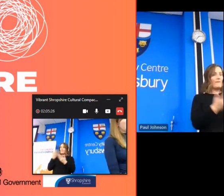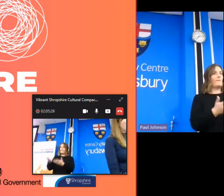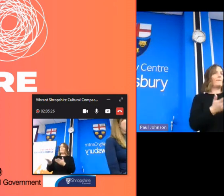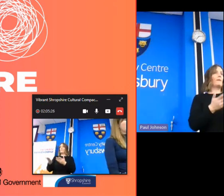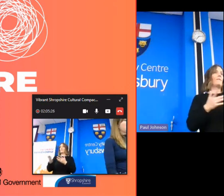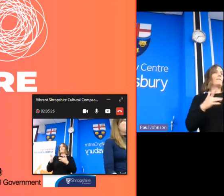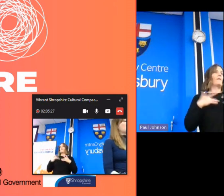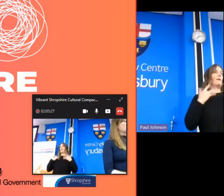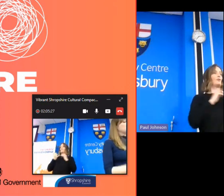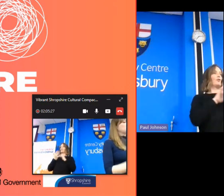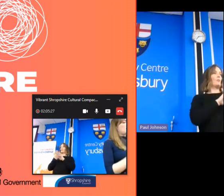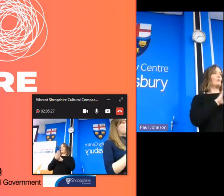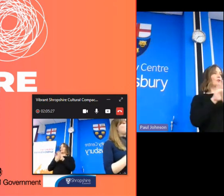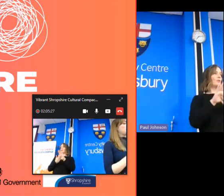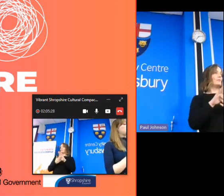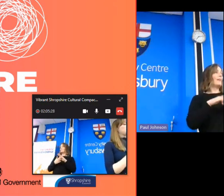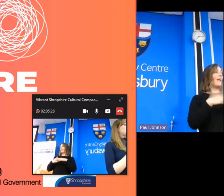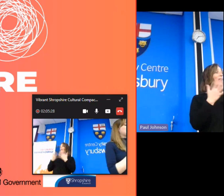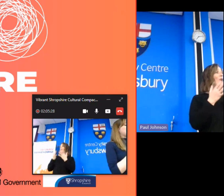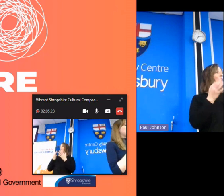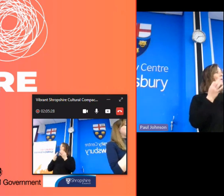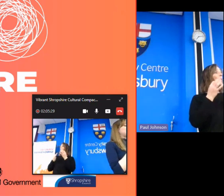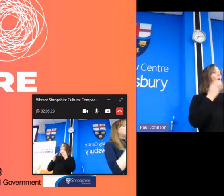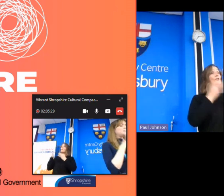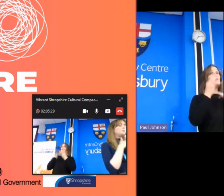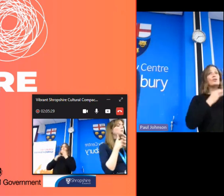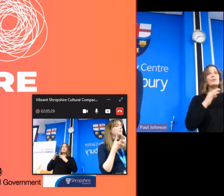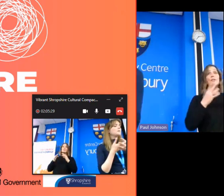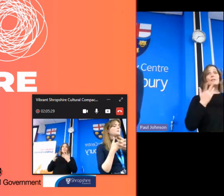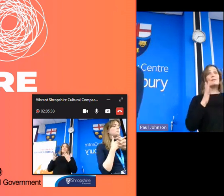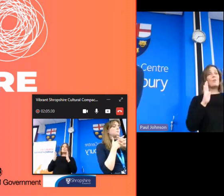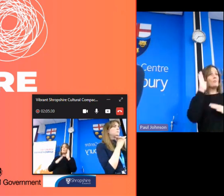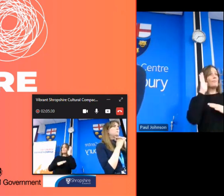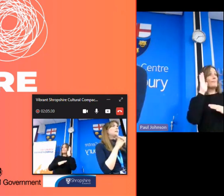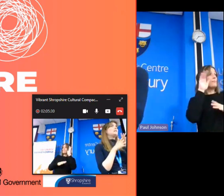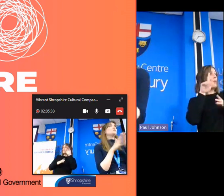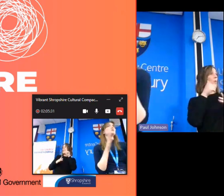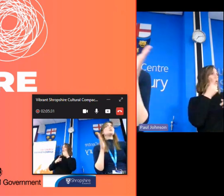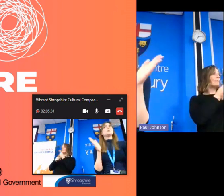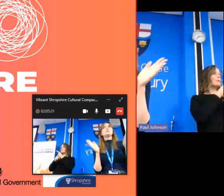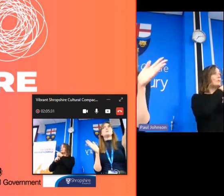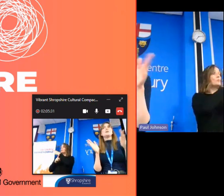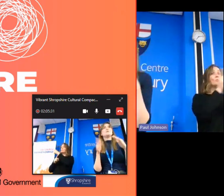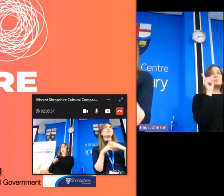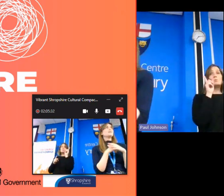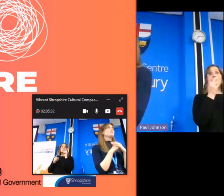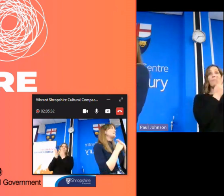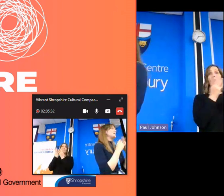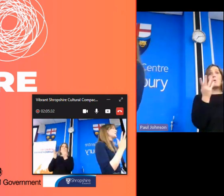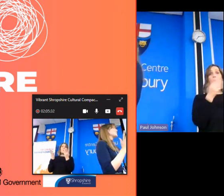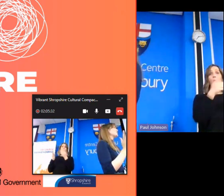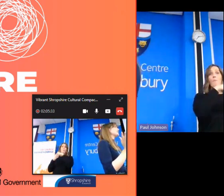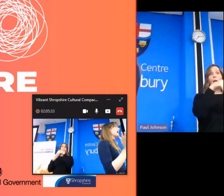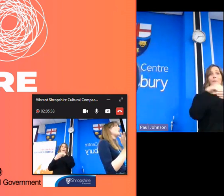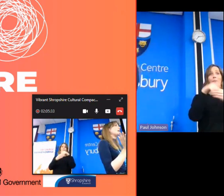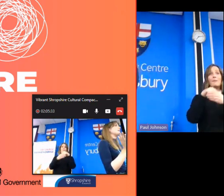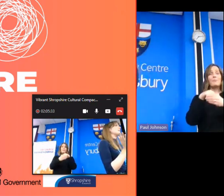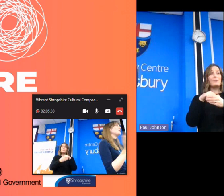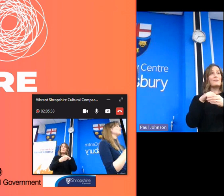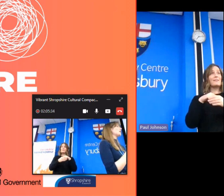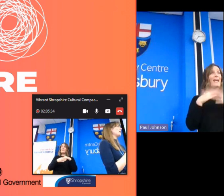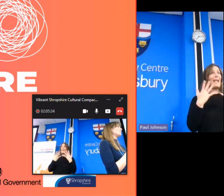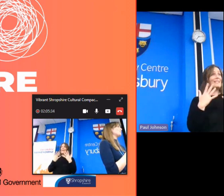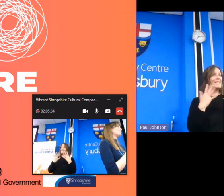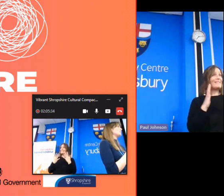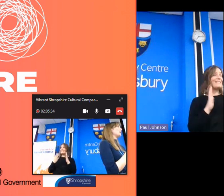if you have any questions about our projects would like to speak to myself or any of board members please do if you've got any immediate questions now